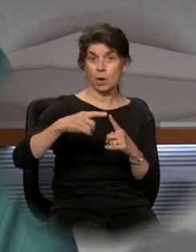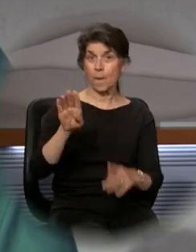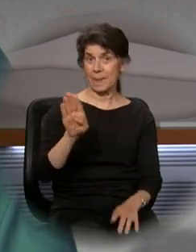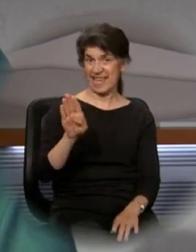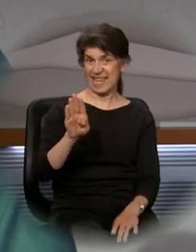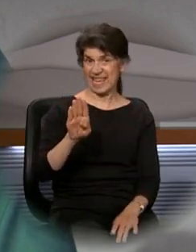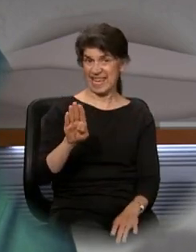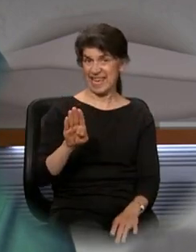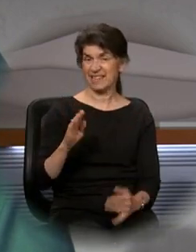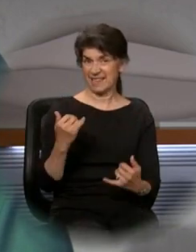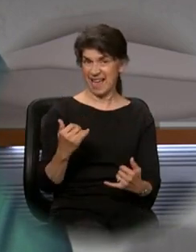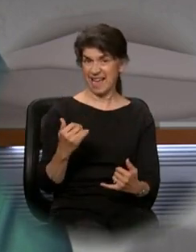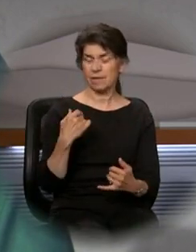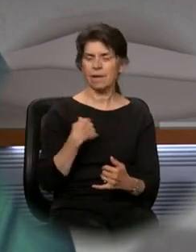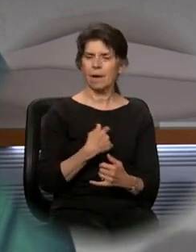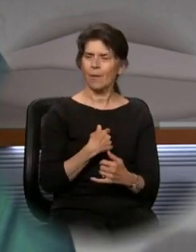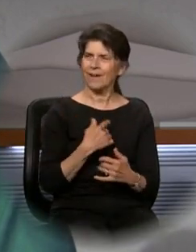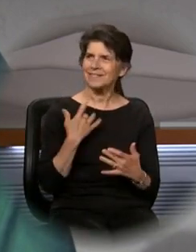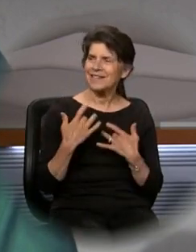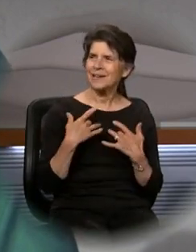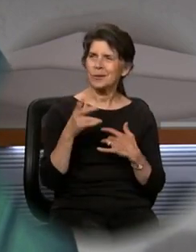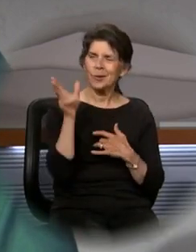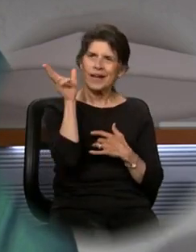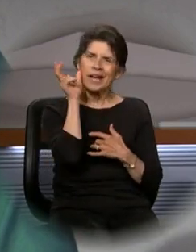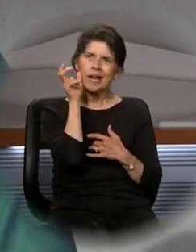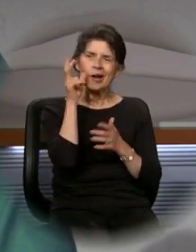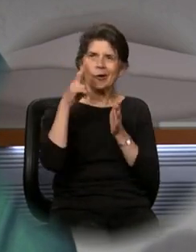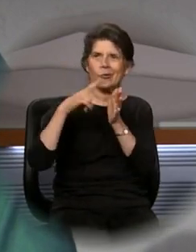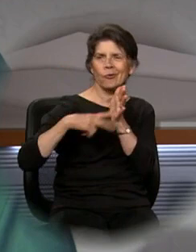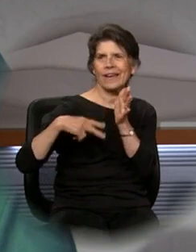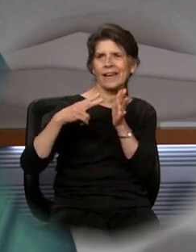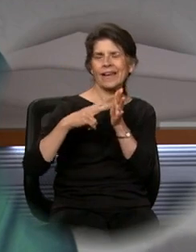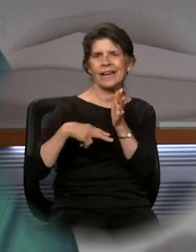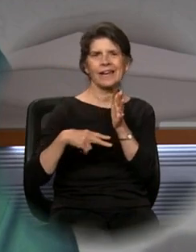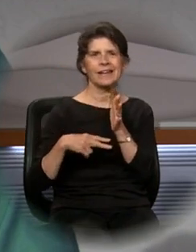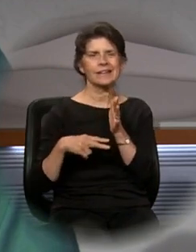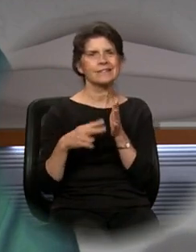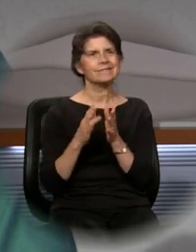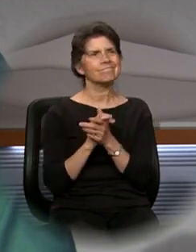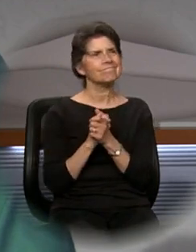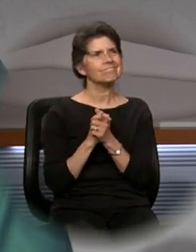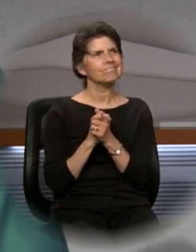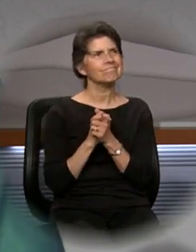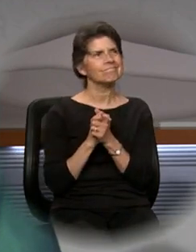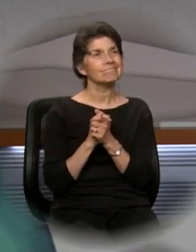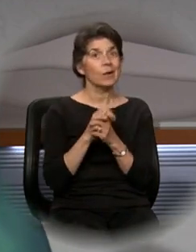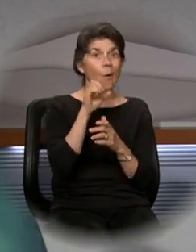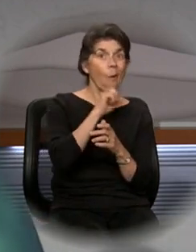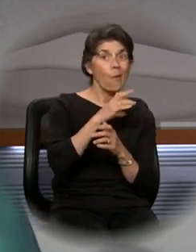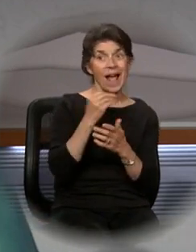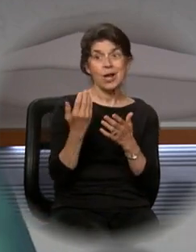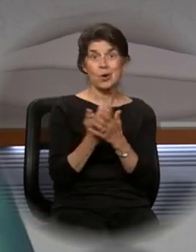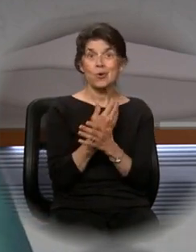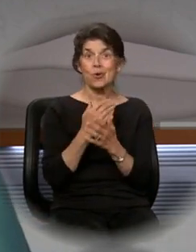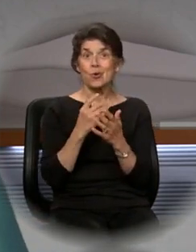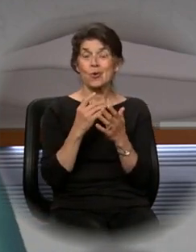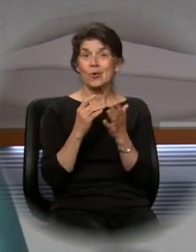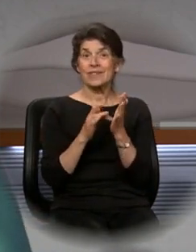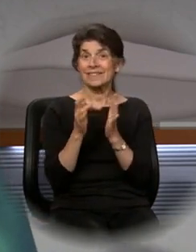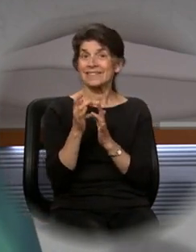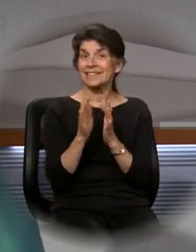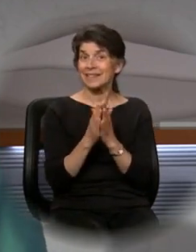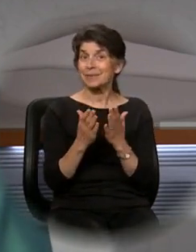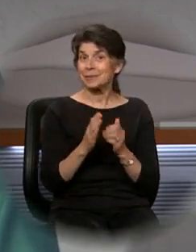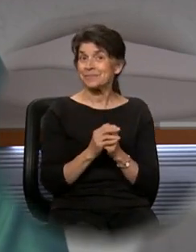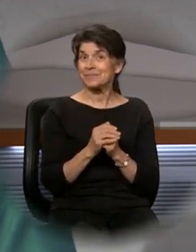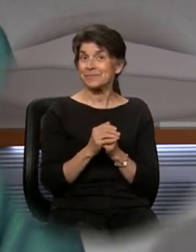experience, to hear, and to read a lot of, very much a part of the Old and the New Testament. And